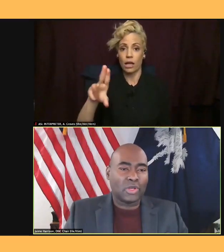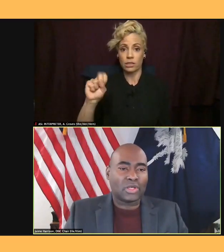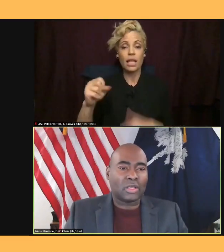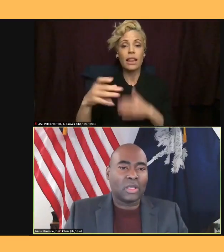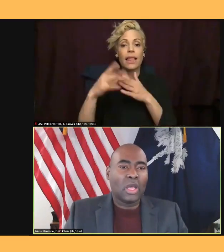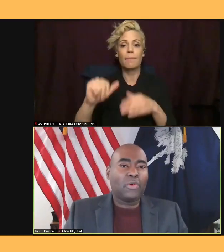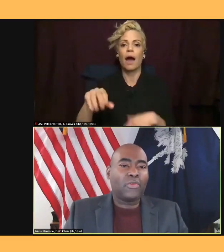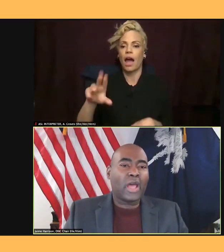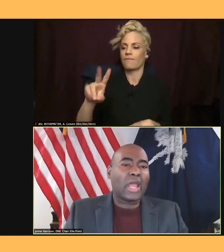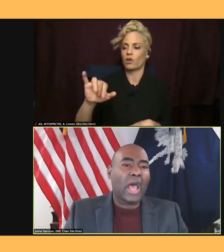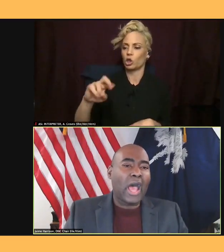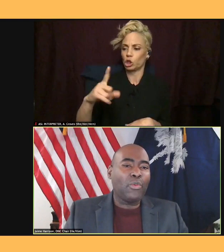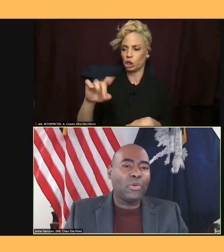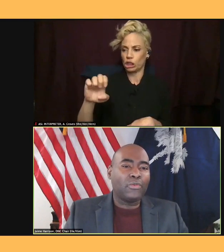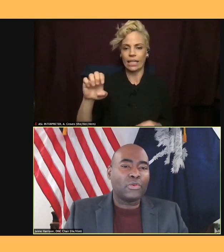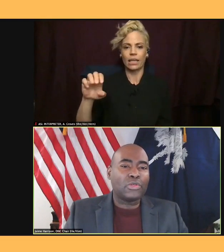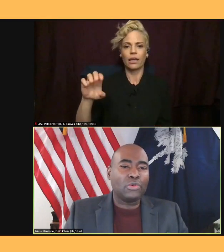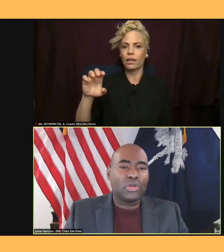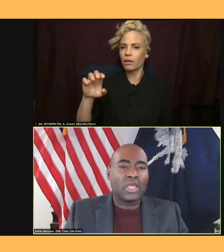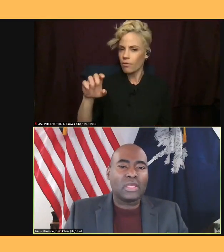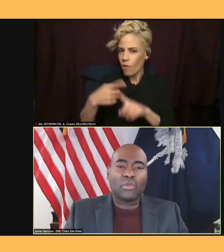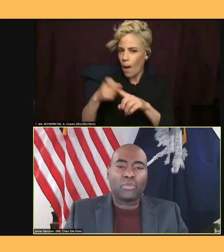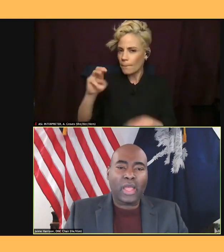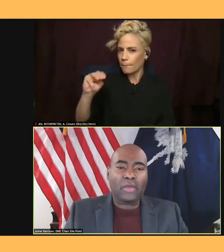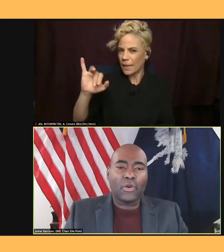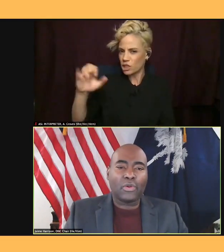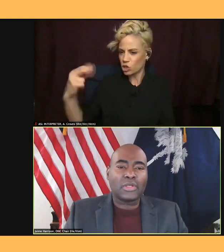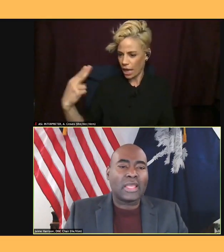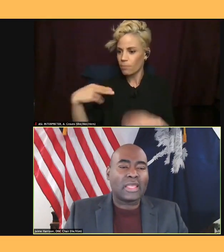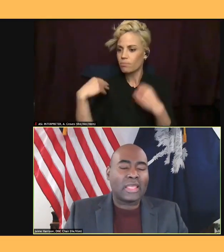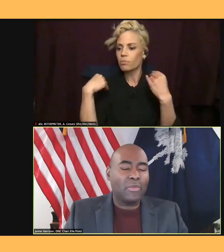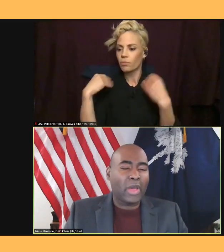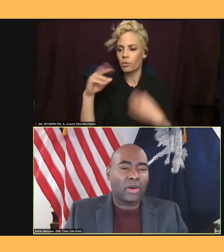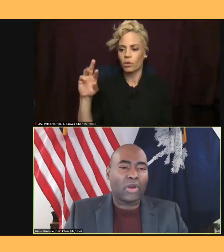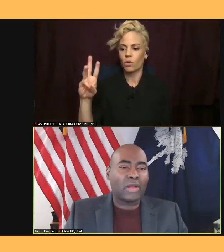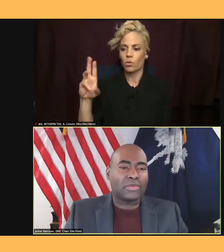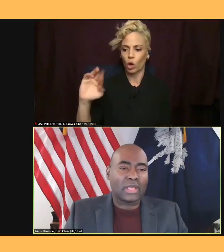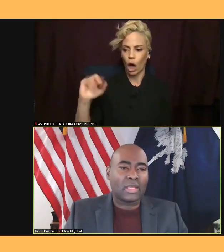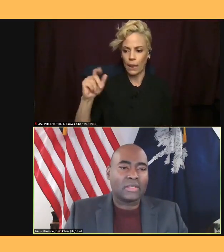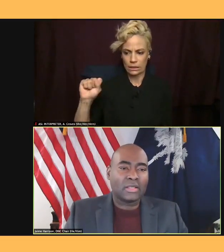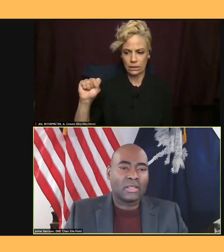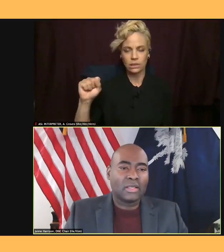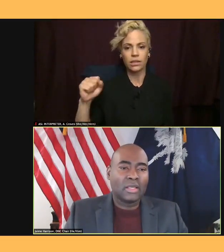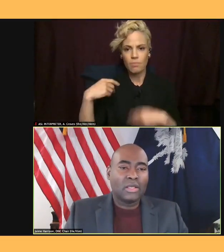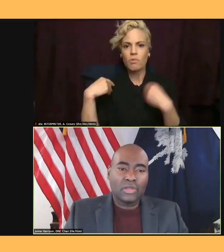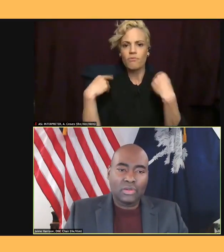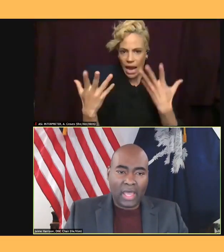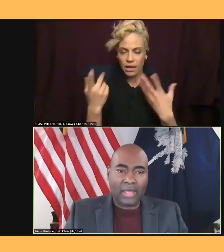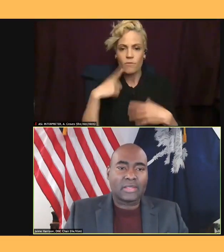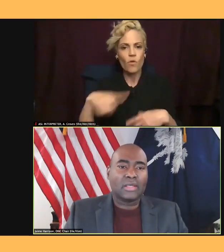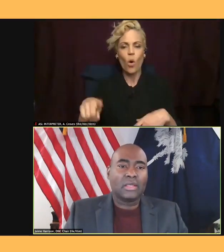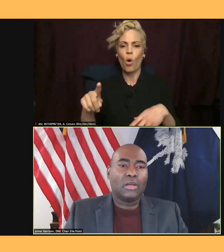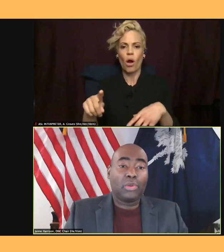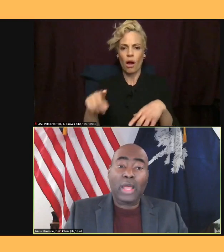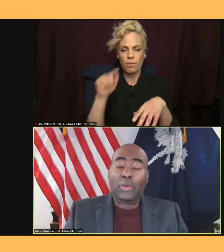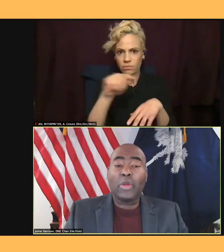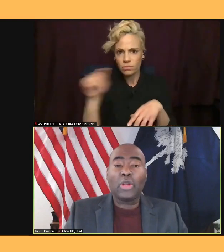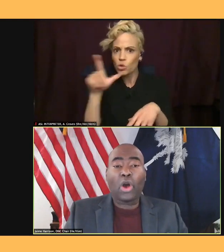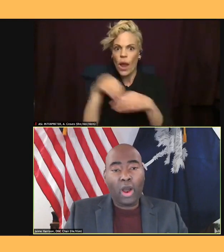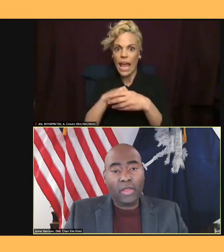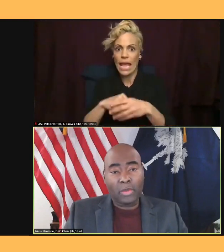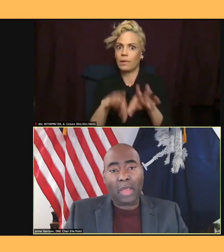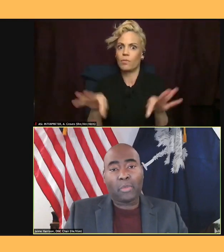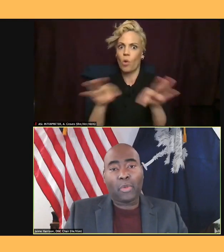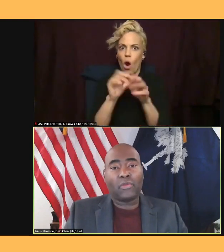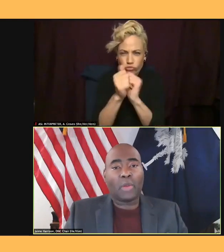provided Iowa Vote toolkits for Black voters in key battleground states. So yes, Black women are the backbone of